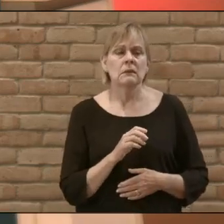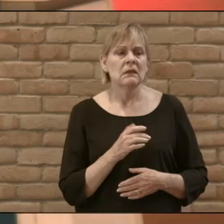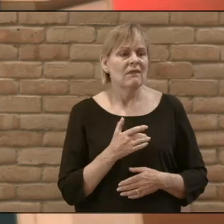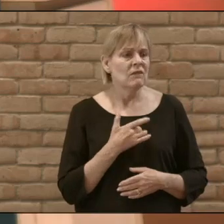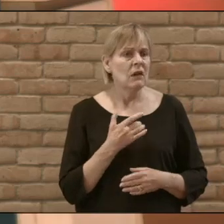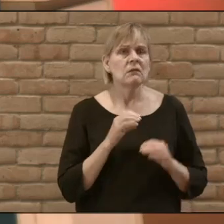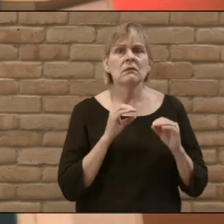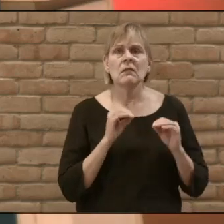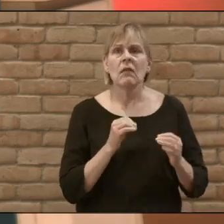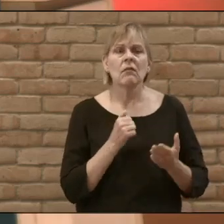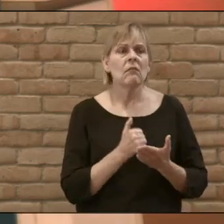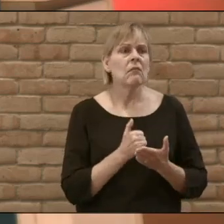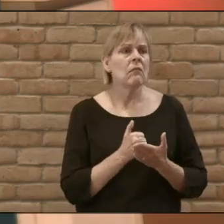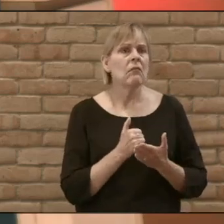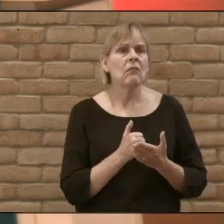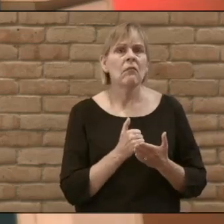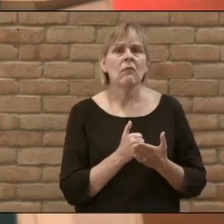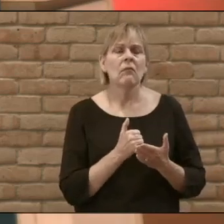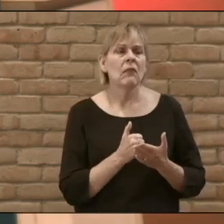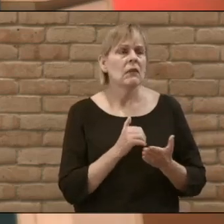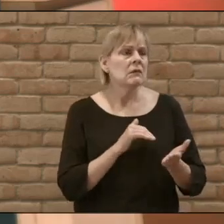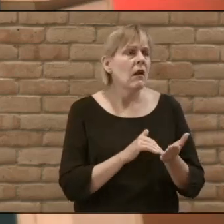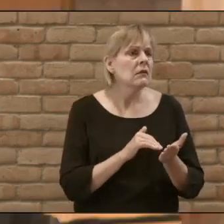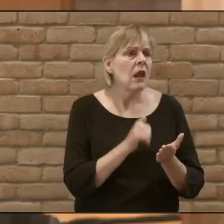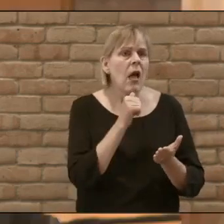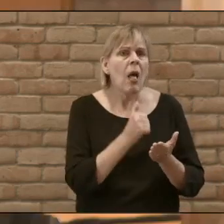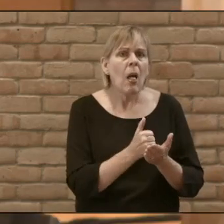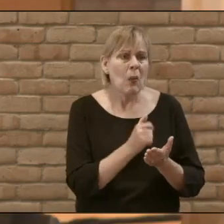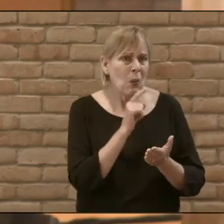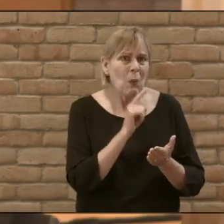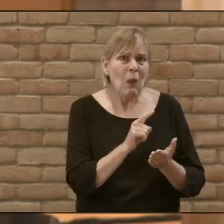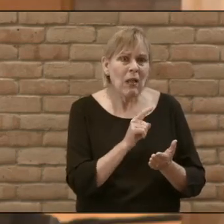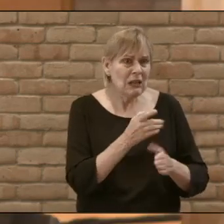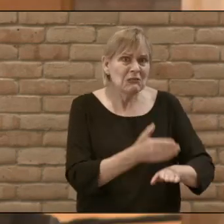had helped and in fact she had grown worse.